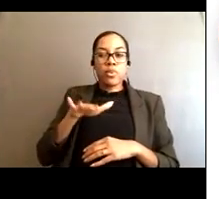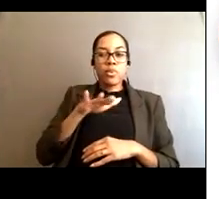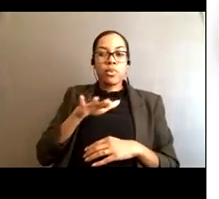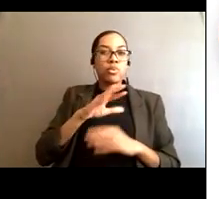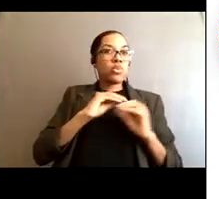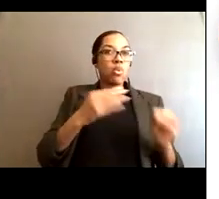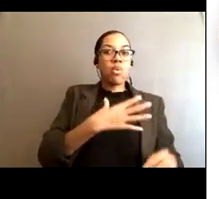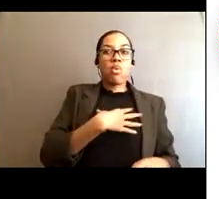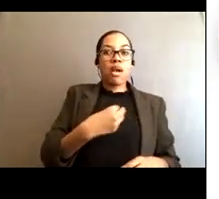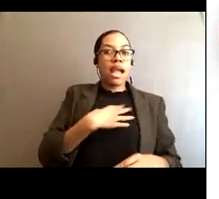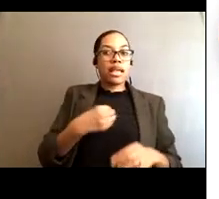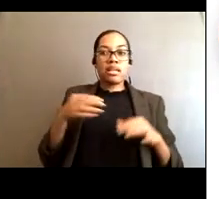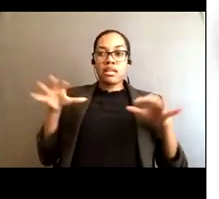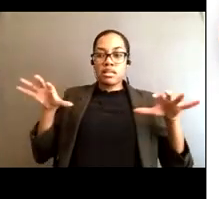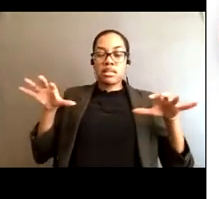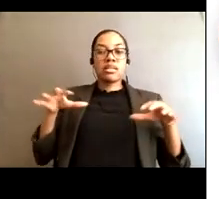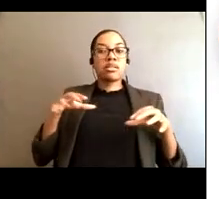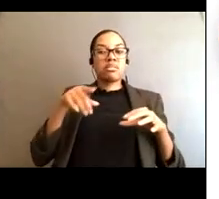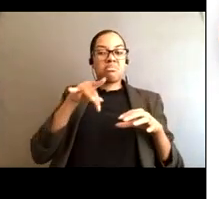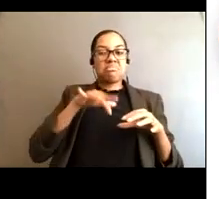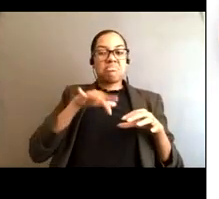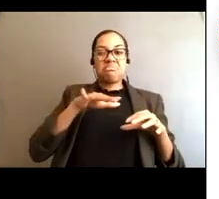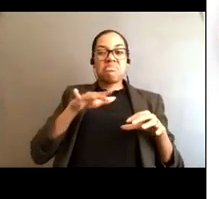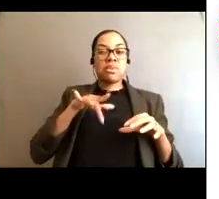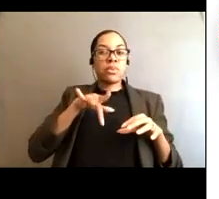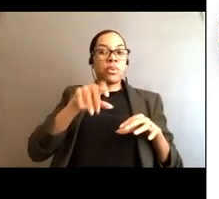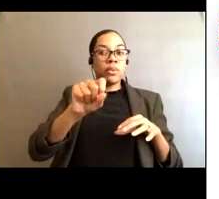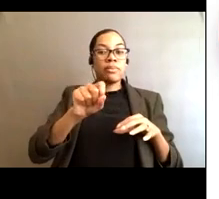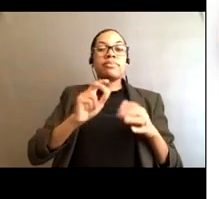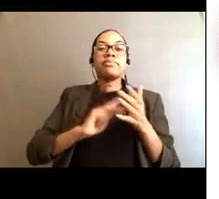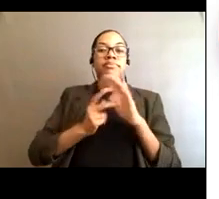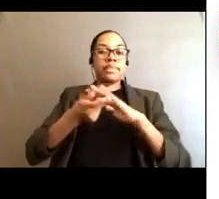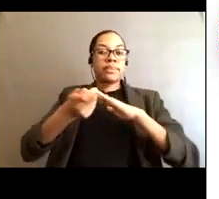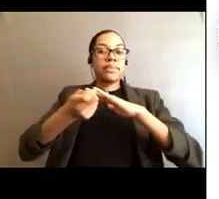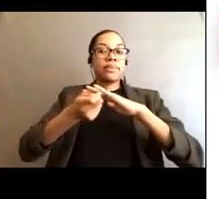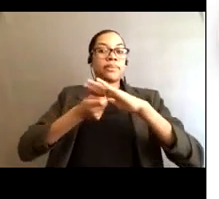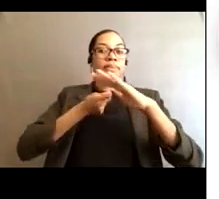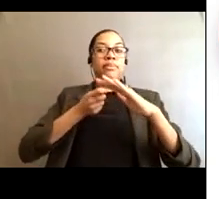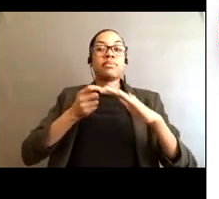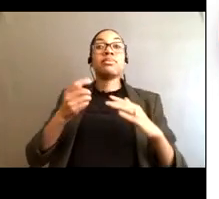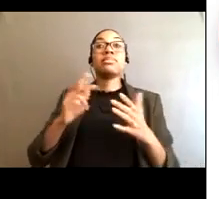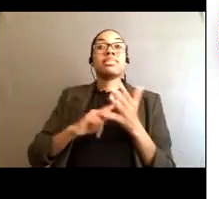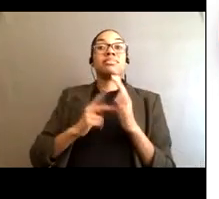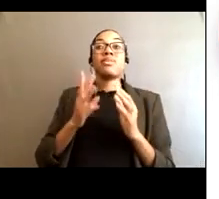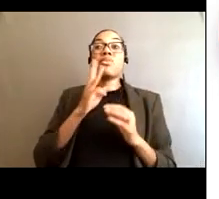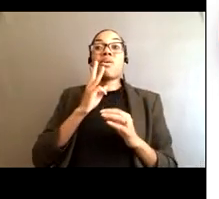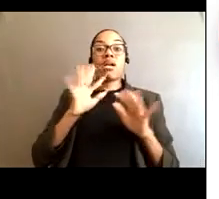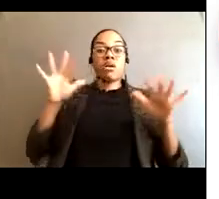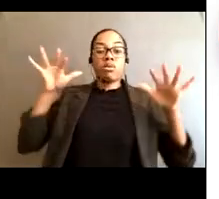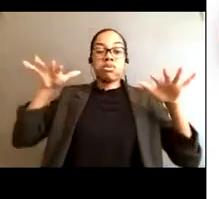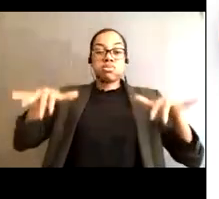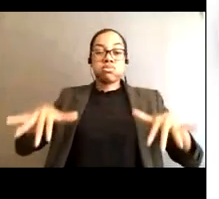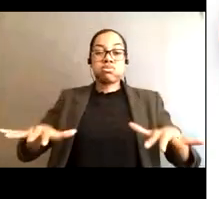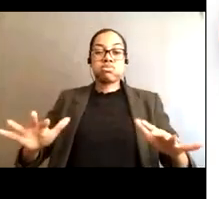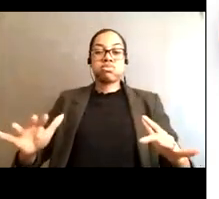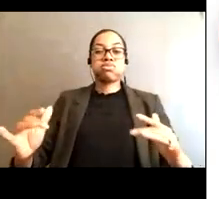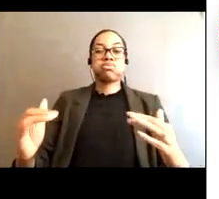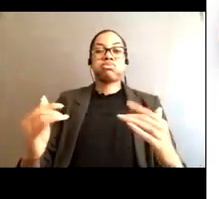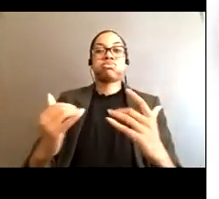trouble area where the waves aren't breaking, indicating that there's water rushing there, a rip current, very dangerous.